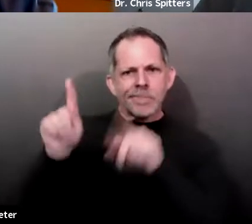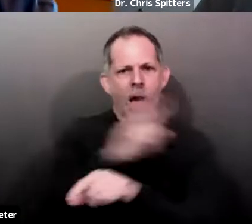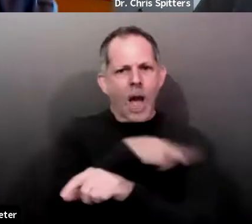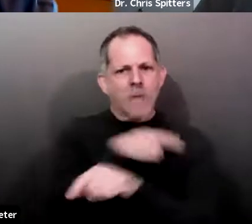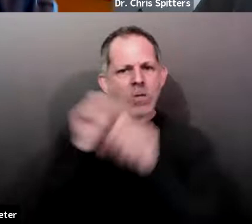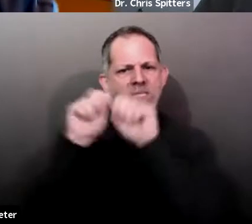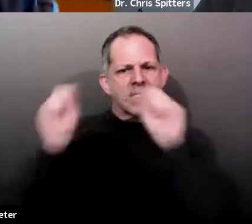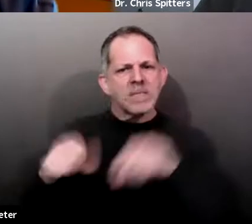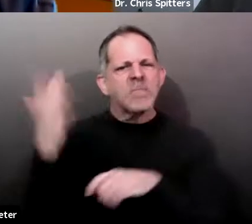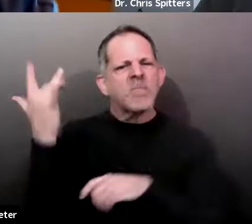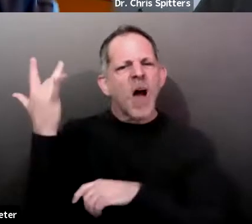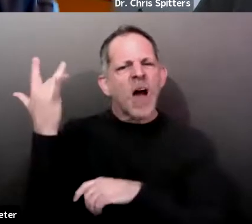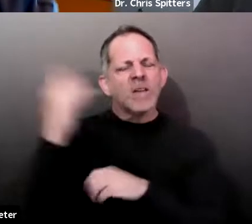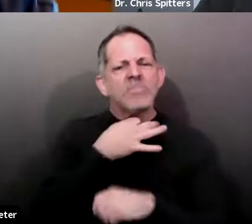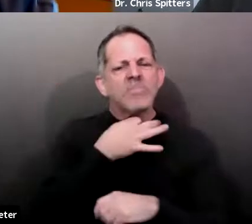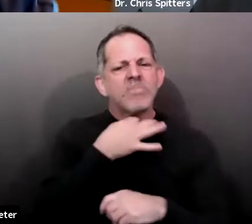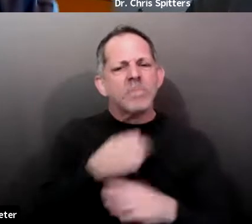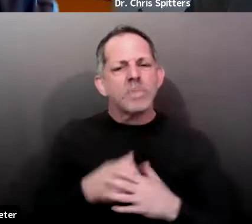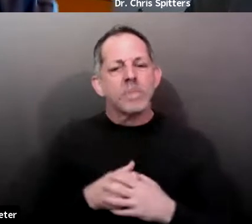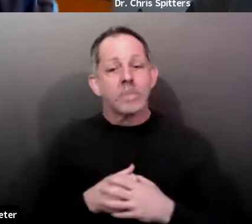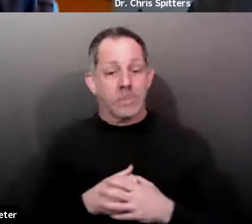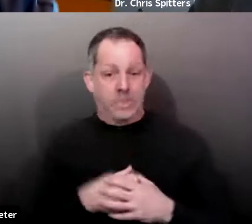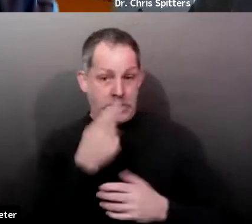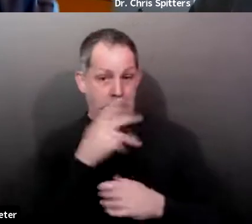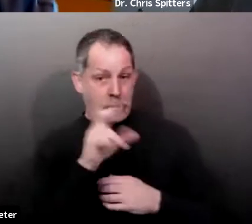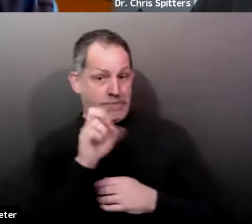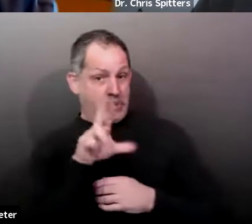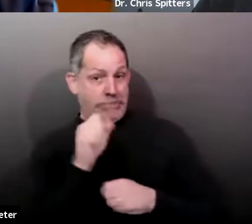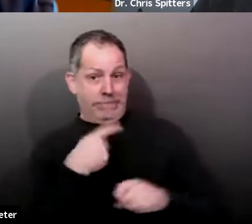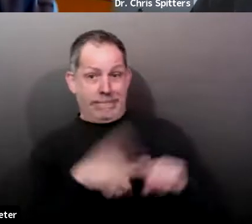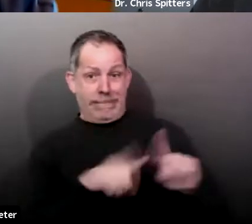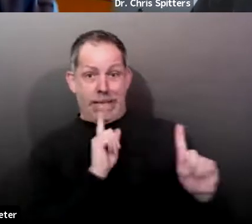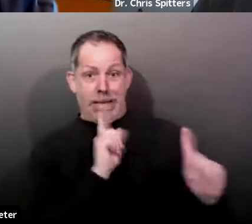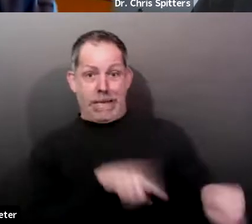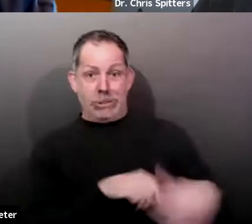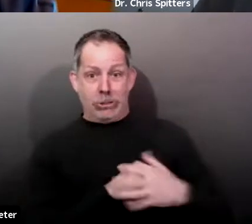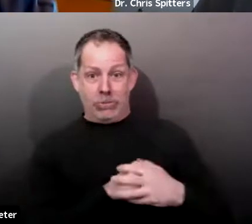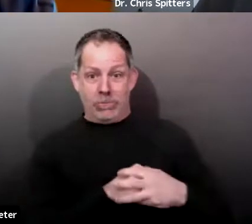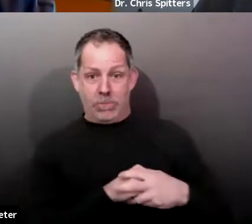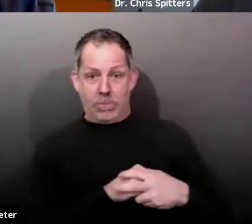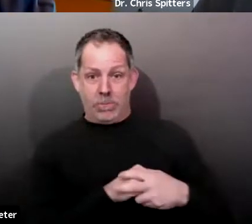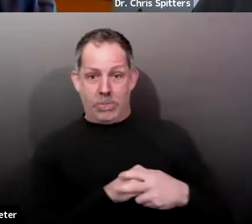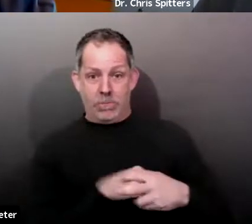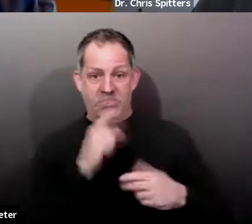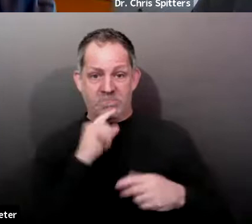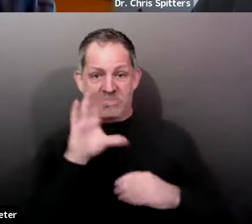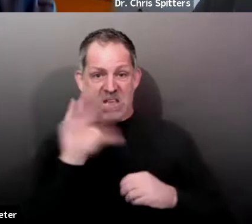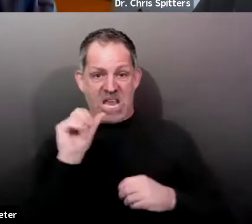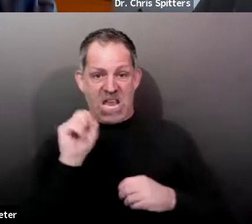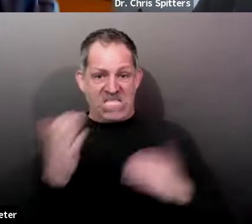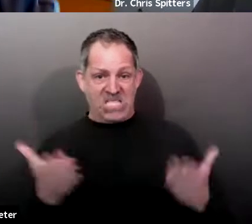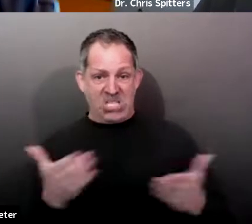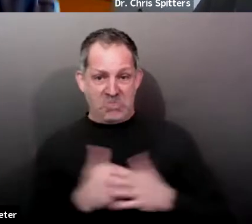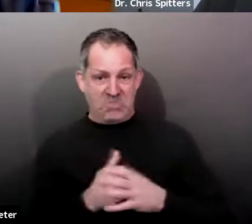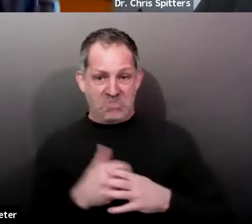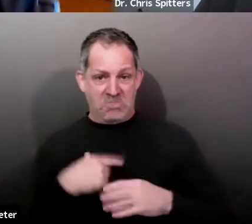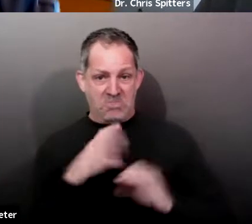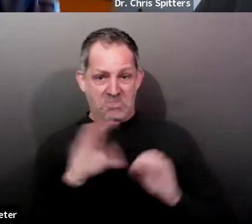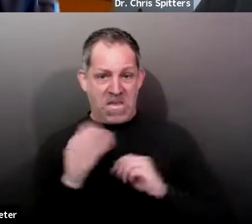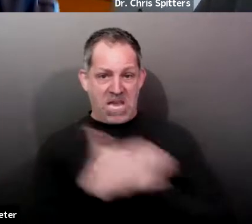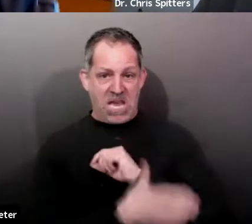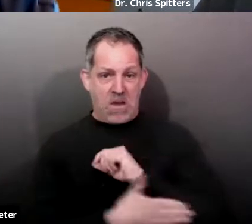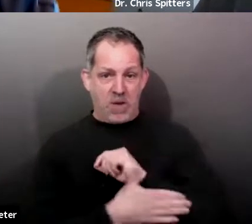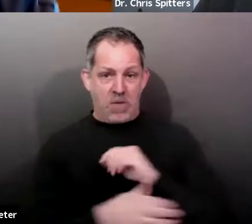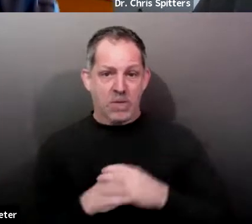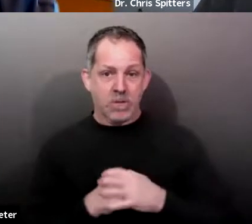I can't tell you, uh, uh, not the case in Snohomish County. And, uh, I would, I would direct you back to them